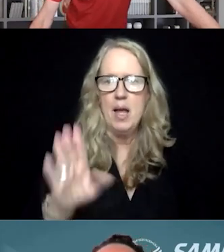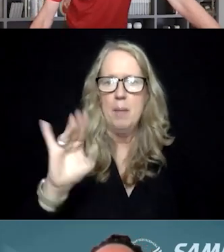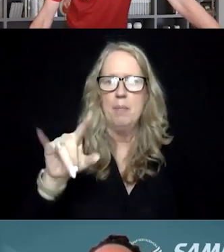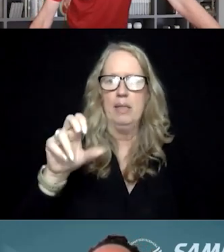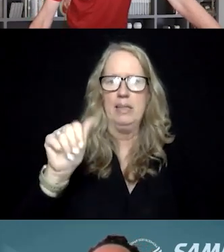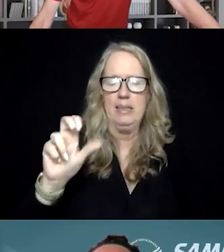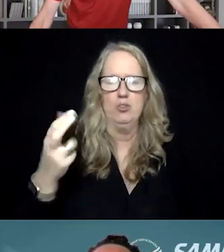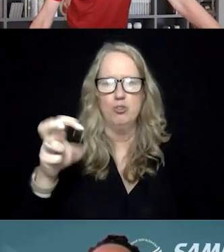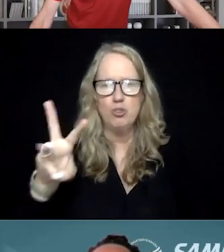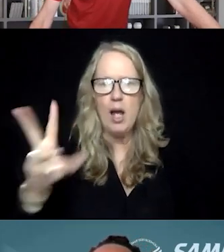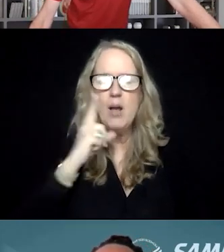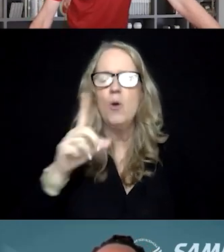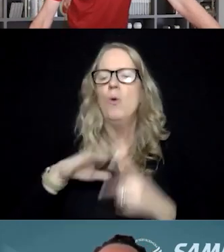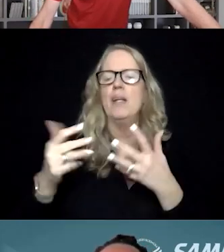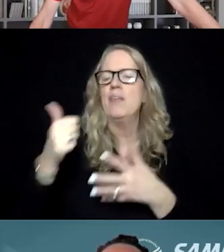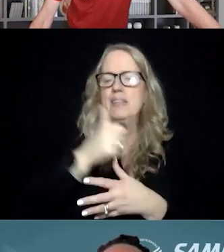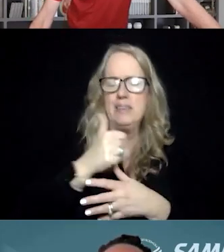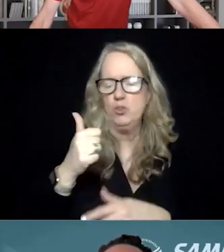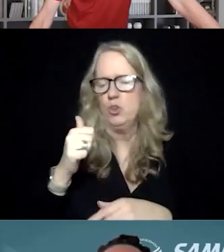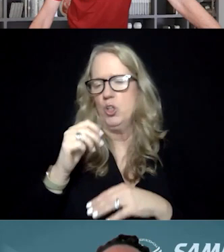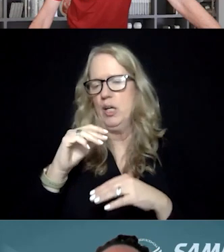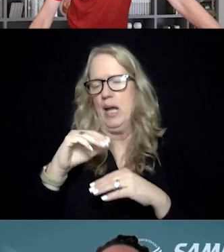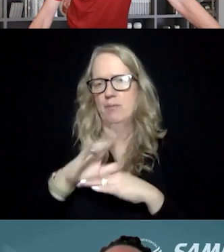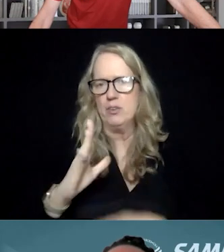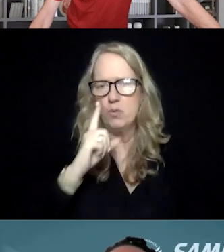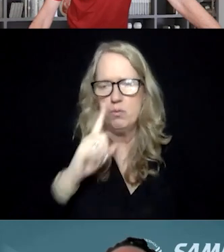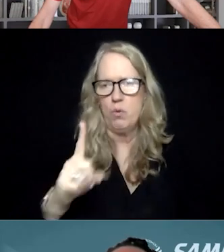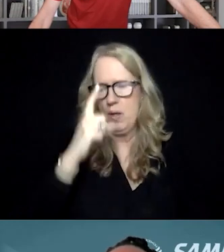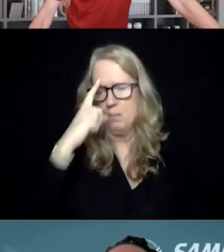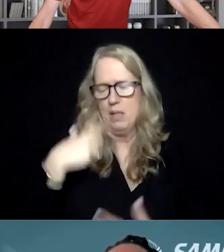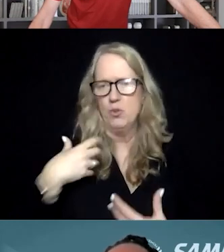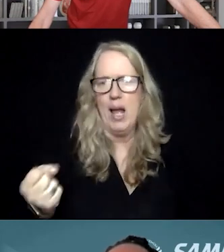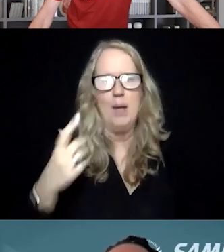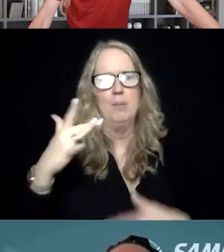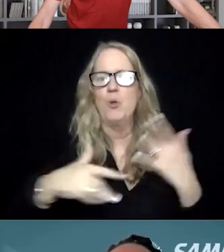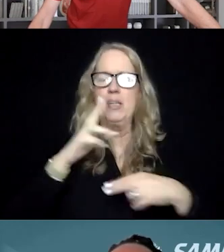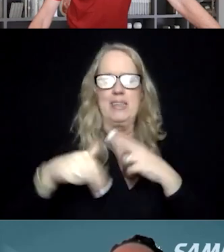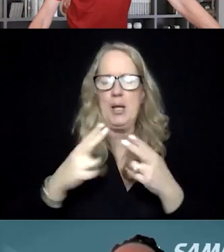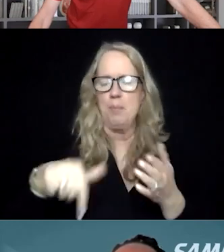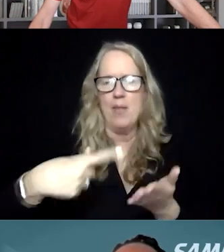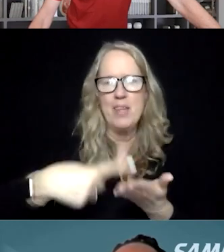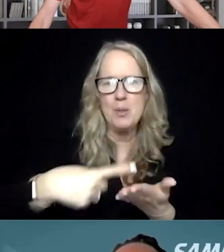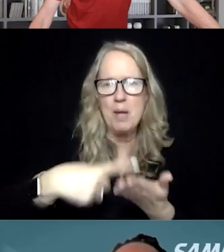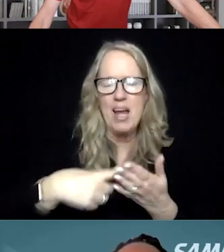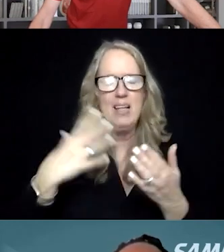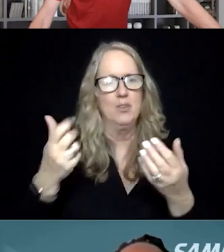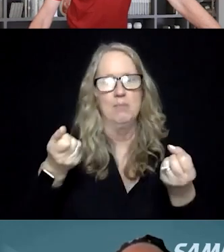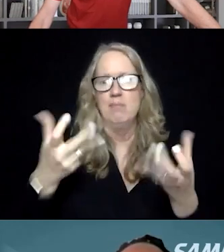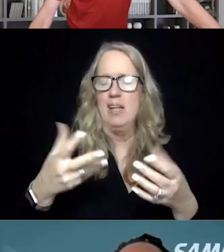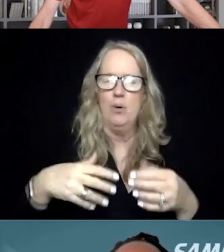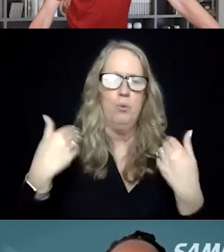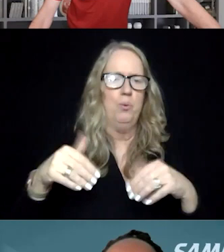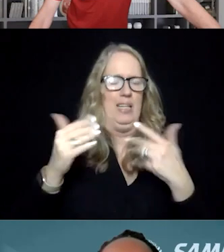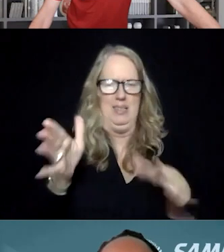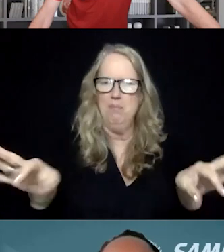SAMHSA on the Center for Mental Health Services and, uh, excited to be here and so excited about that debate. echo Richard's sentiments around just how important